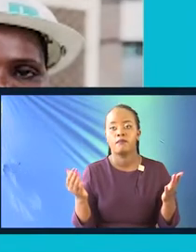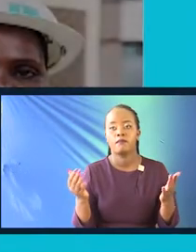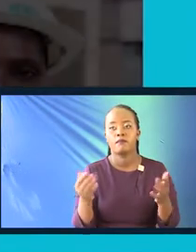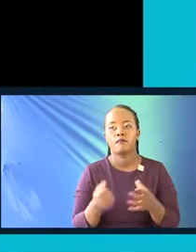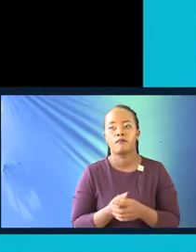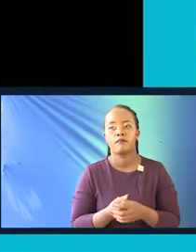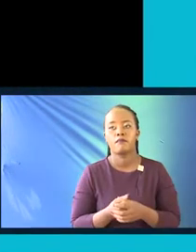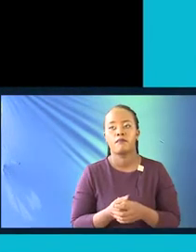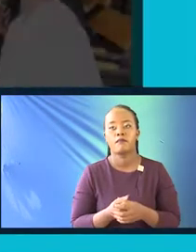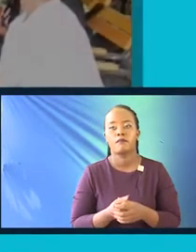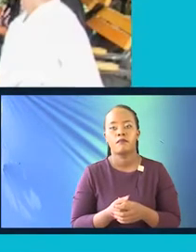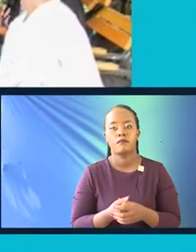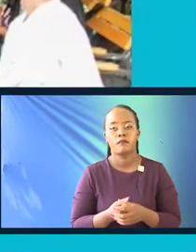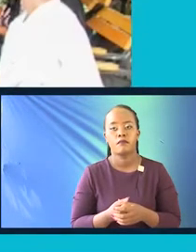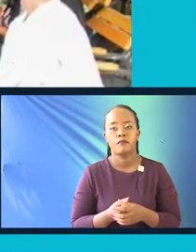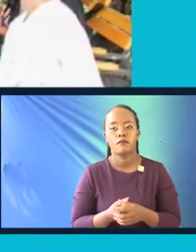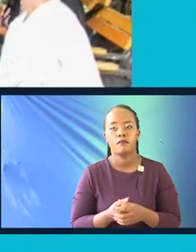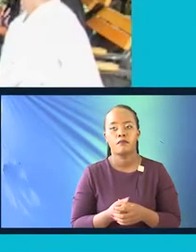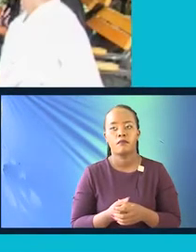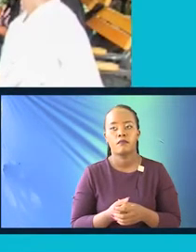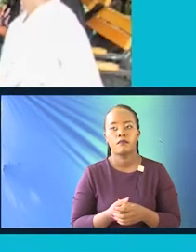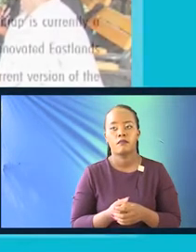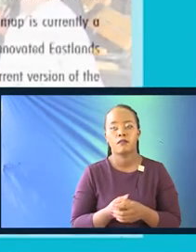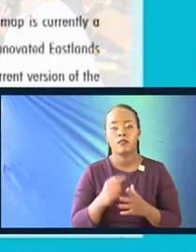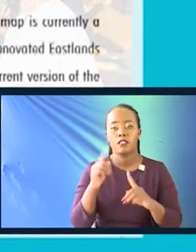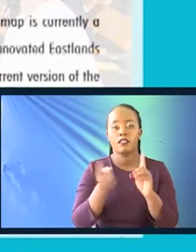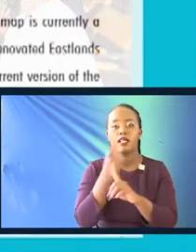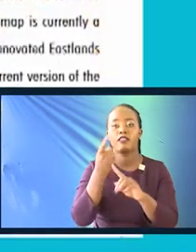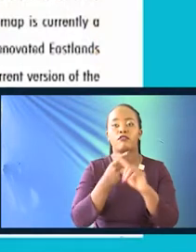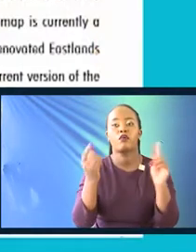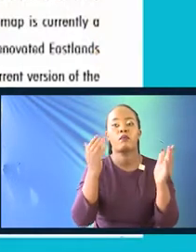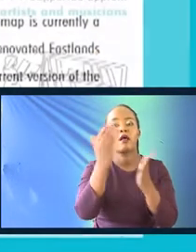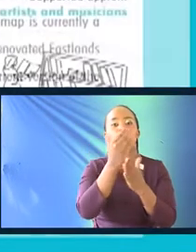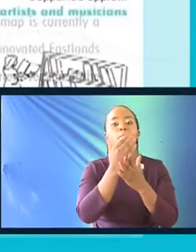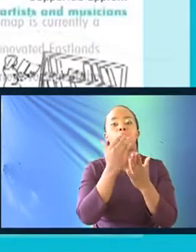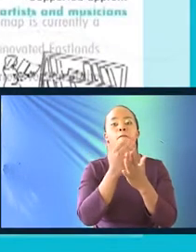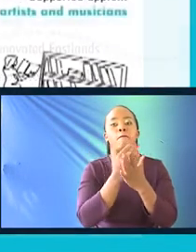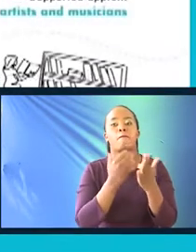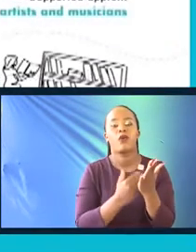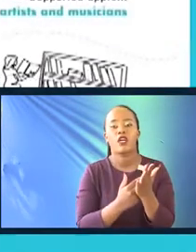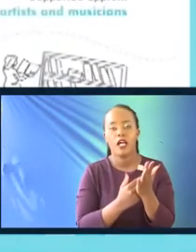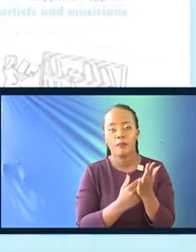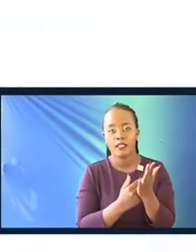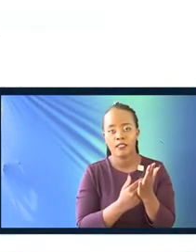maybe I'm the one that doesn't know how to work this. I'll start from programming because that's what we were just talking about.